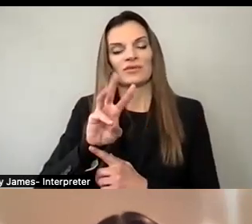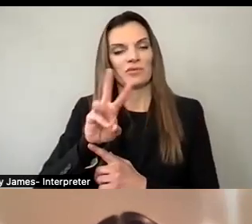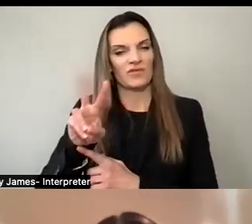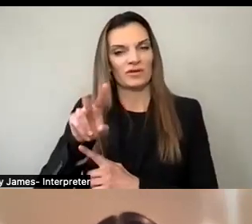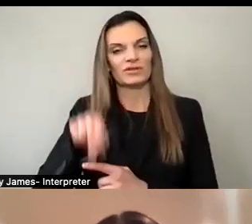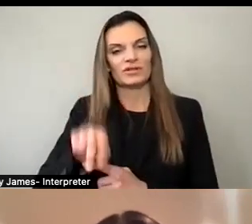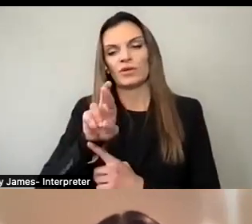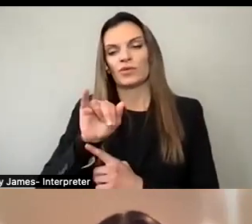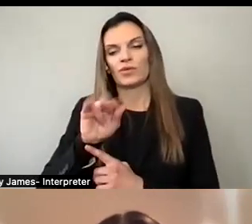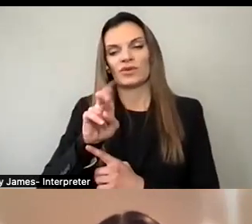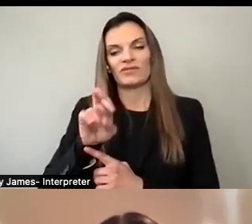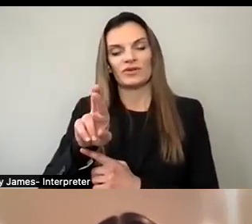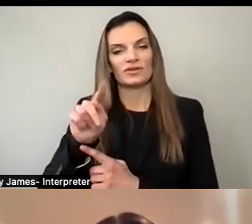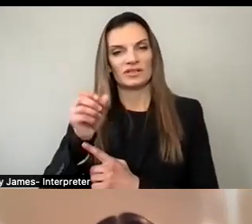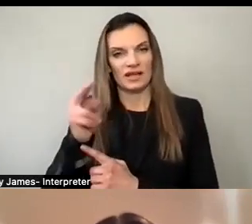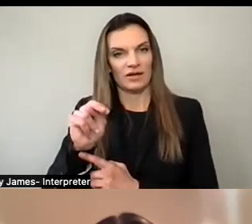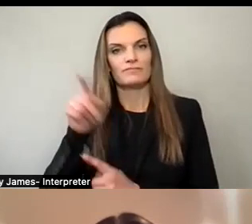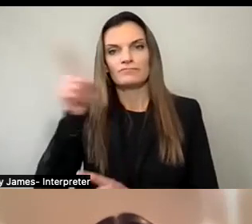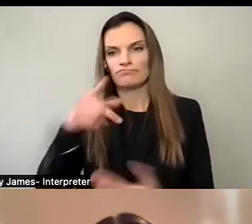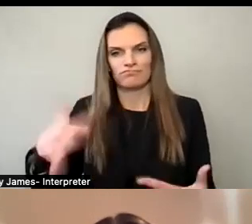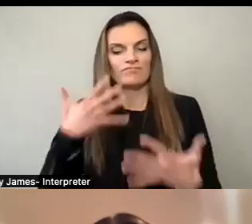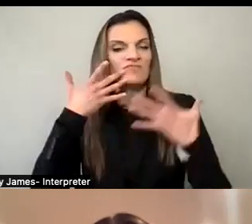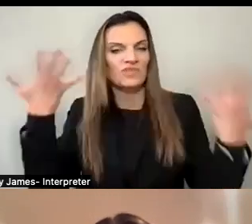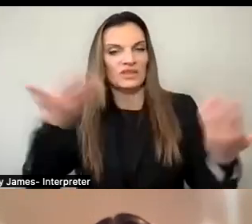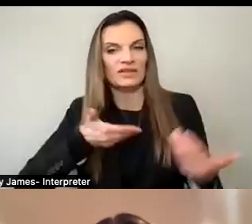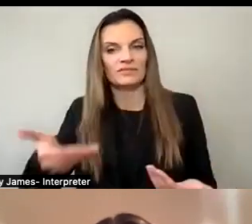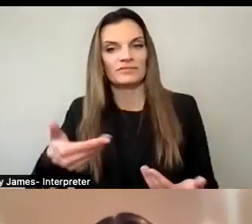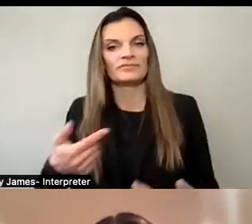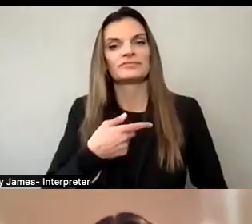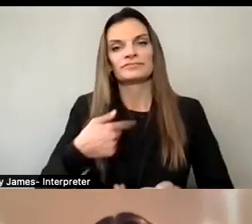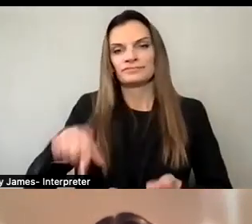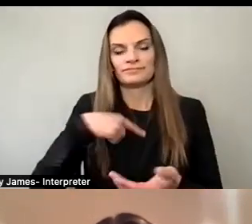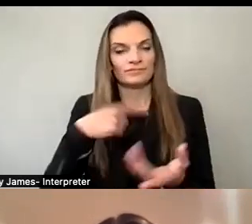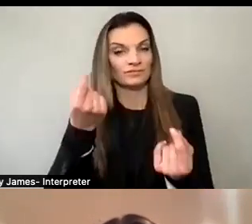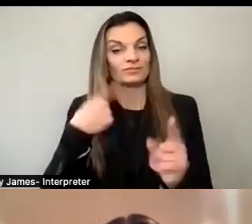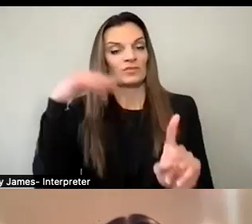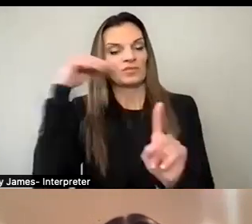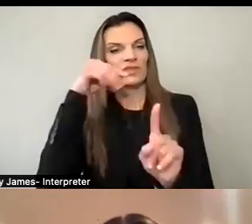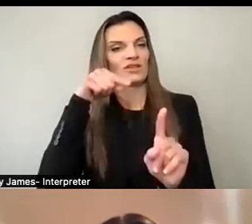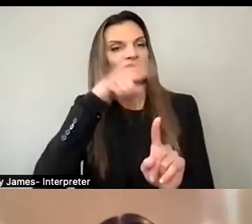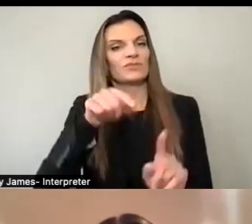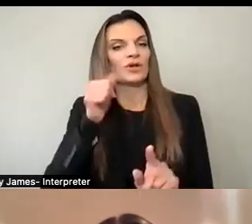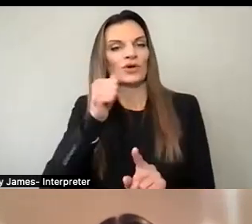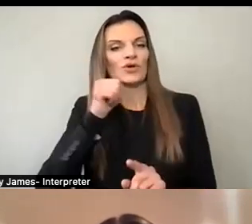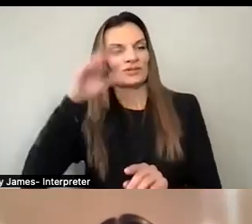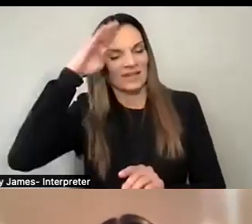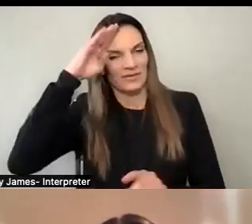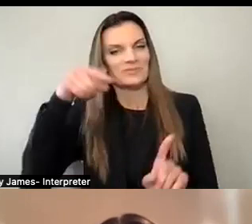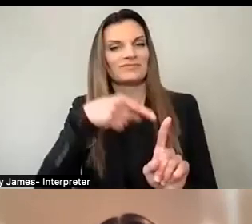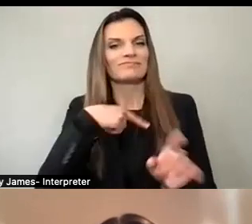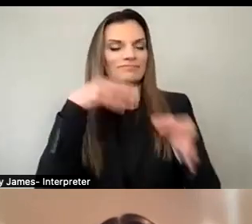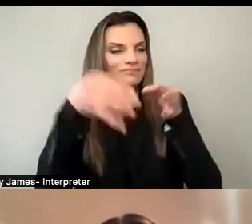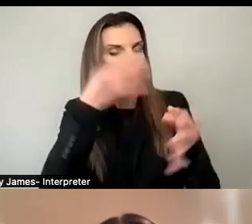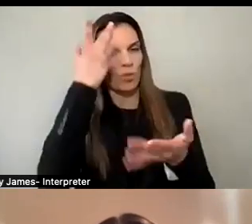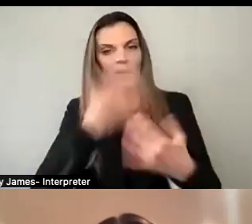and open arms. My first project was a lesson to Girl Scouts on the importance of voting and this is a very special moment because it showed me how important it